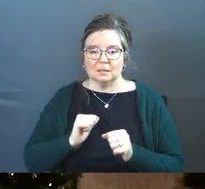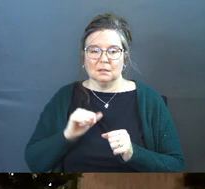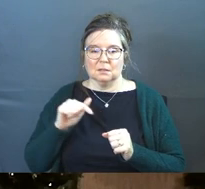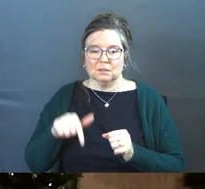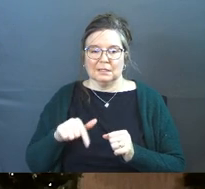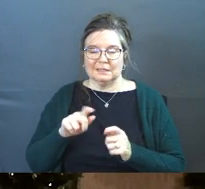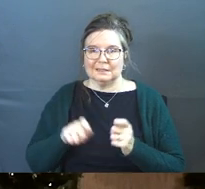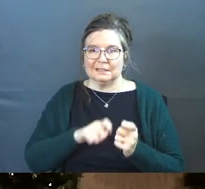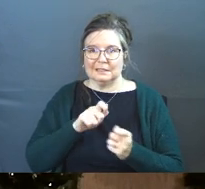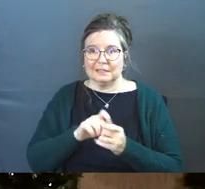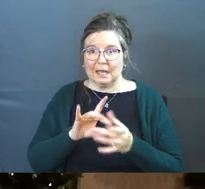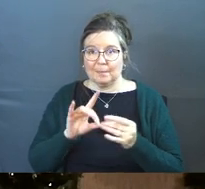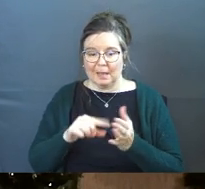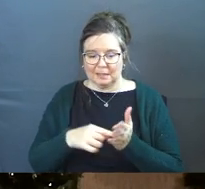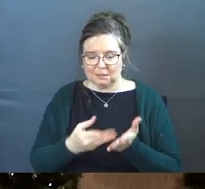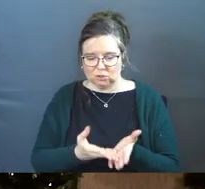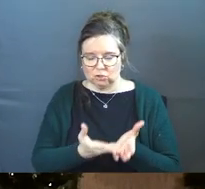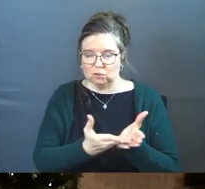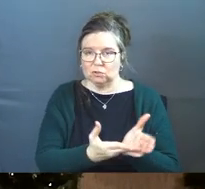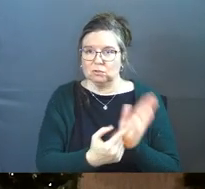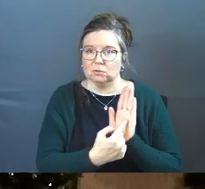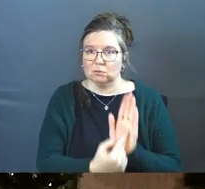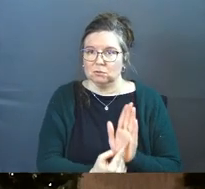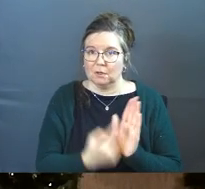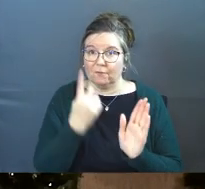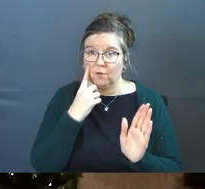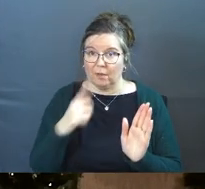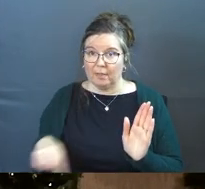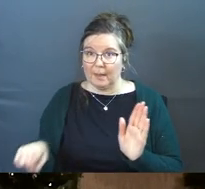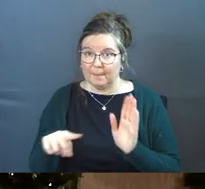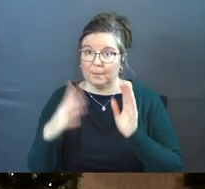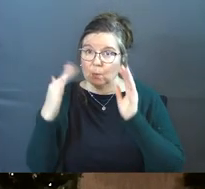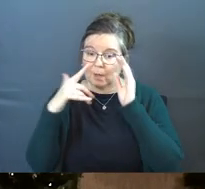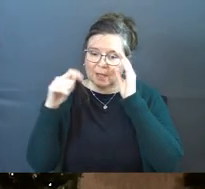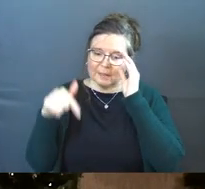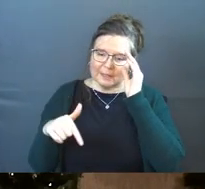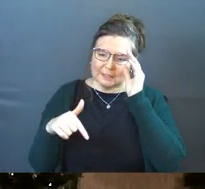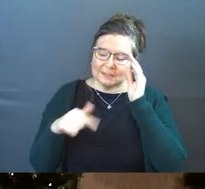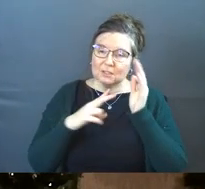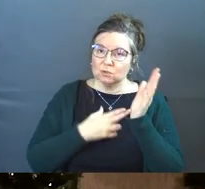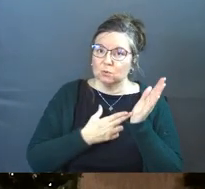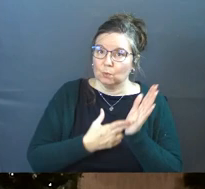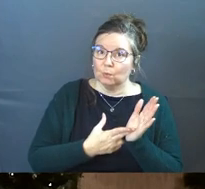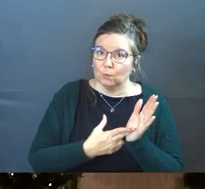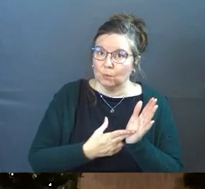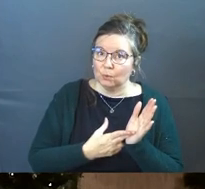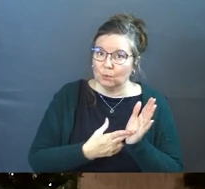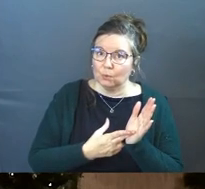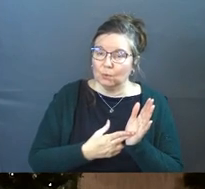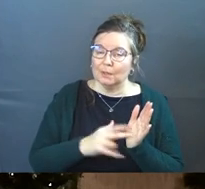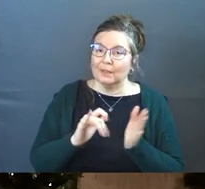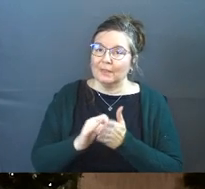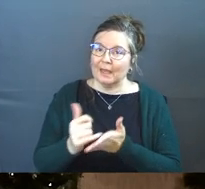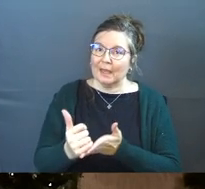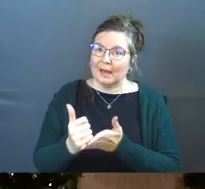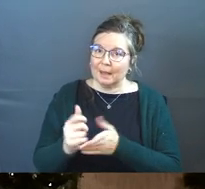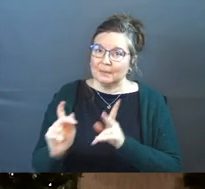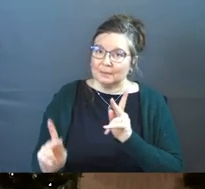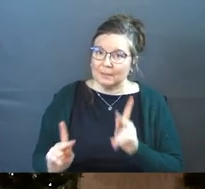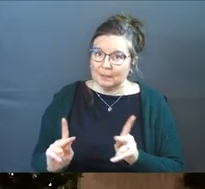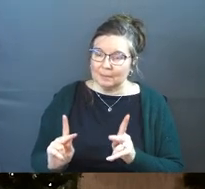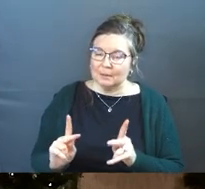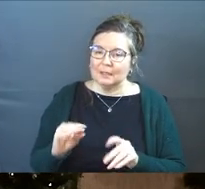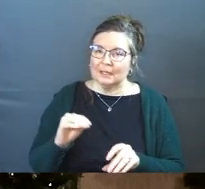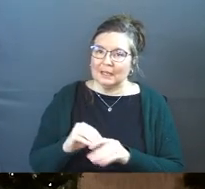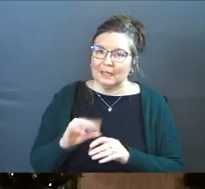to this exact passage for them. Because this is the truth that helps people